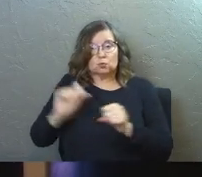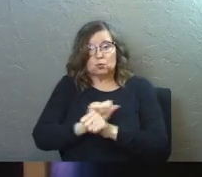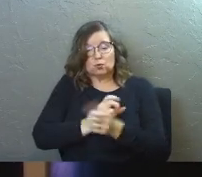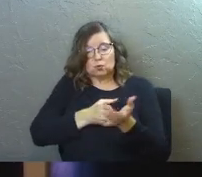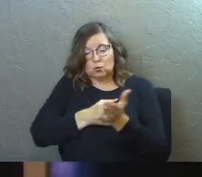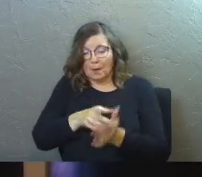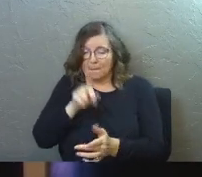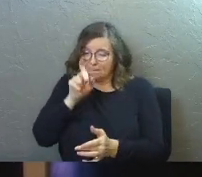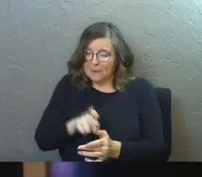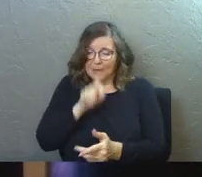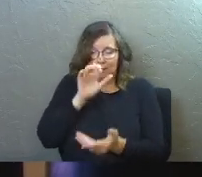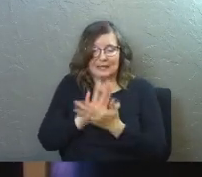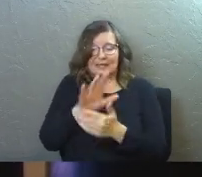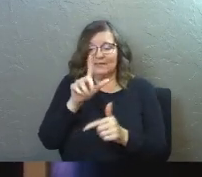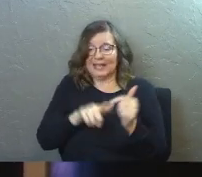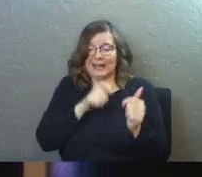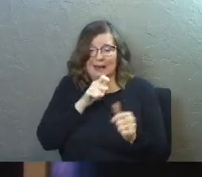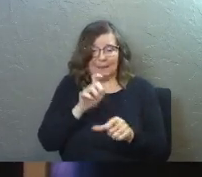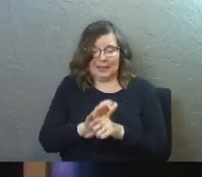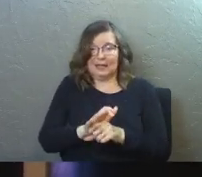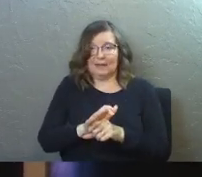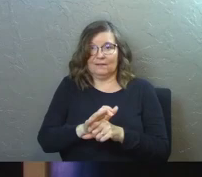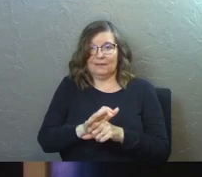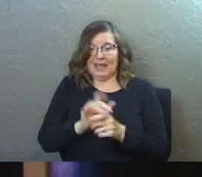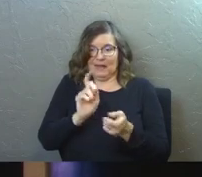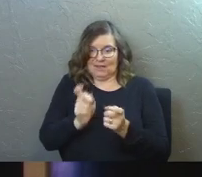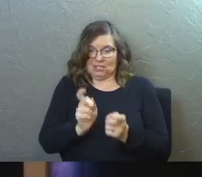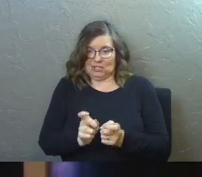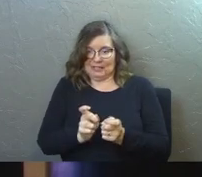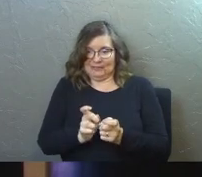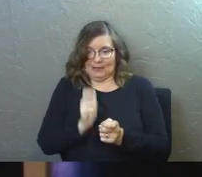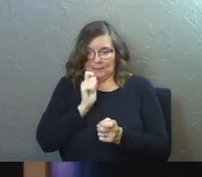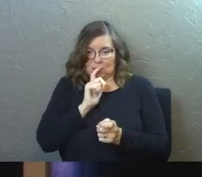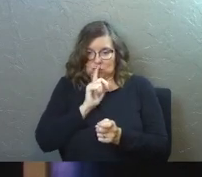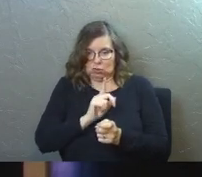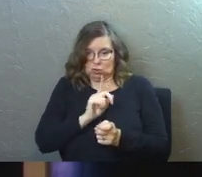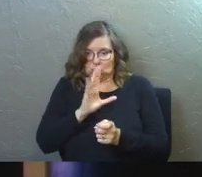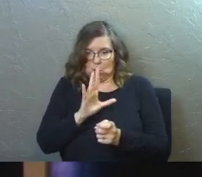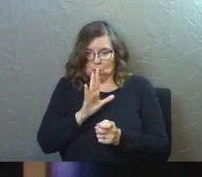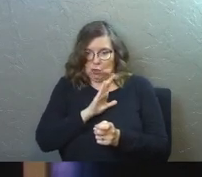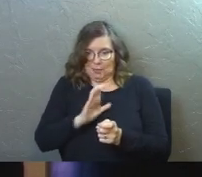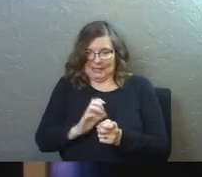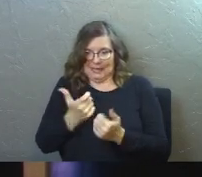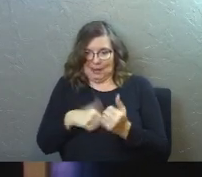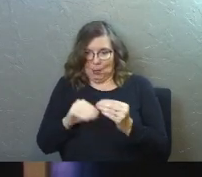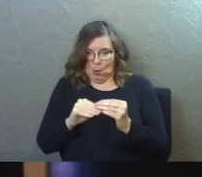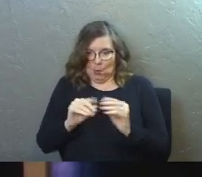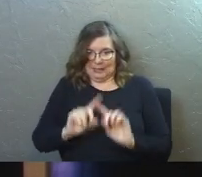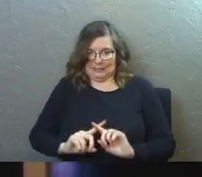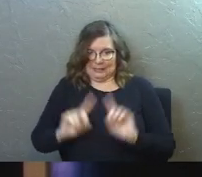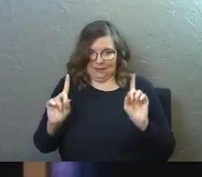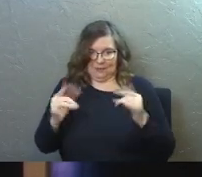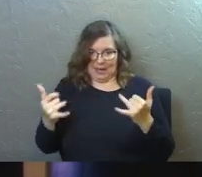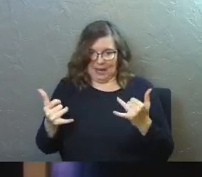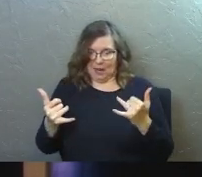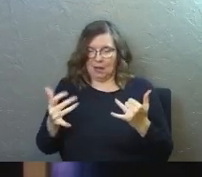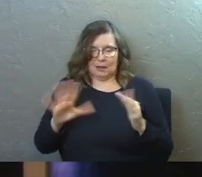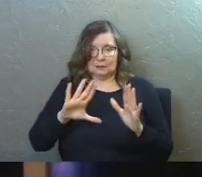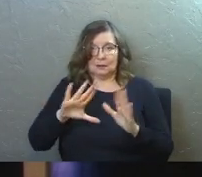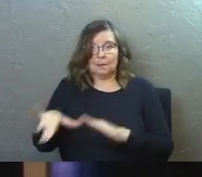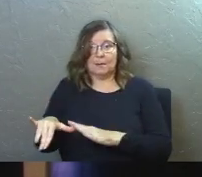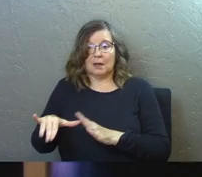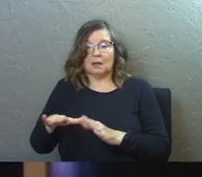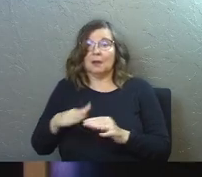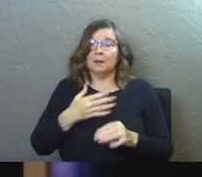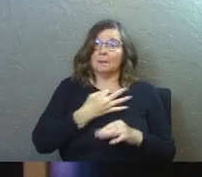that I would say, these are foundational stones. And if you start to shift these things, I'm not even sure you're in Christianity anymore, but this